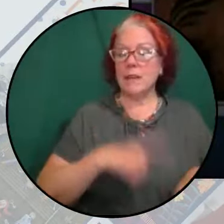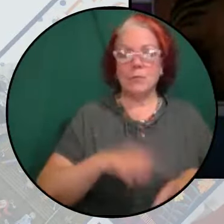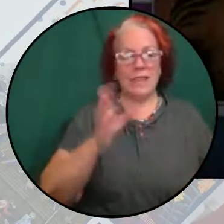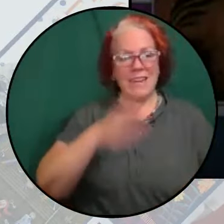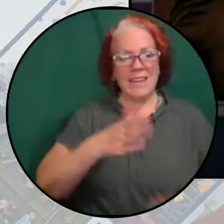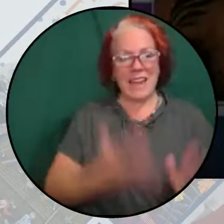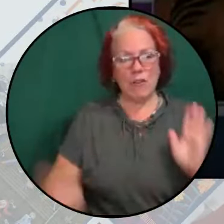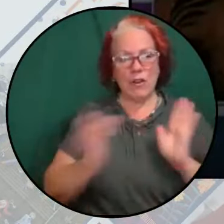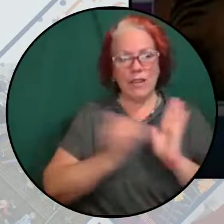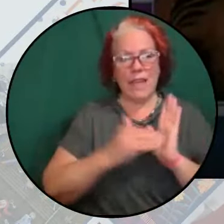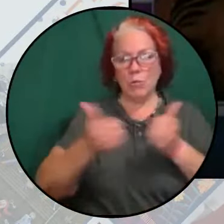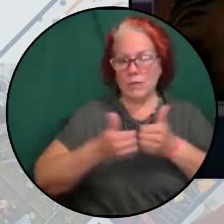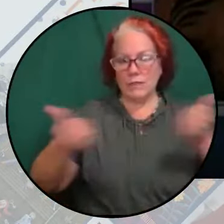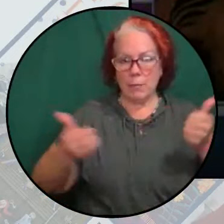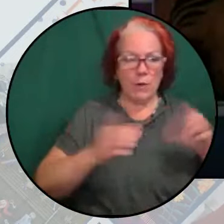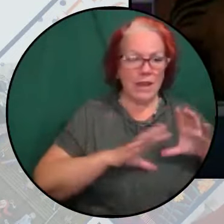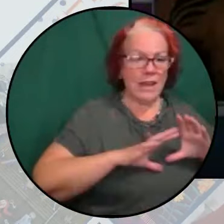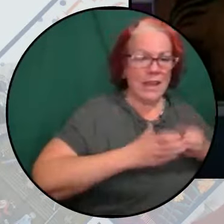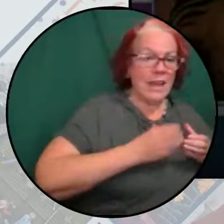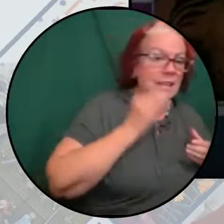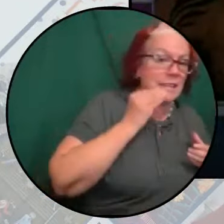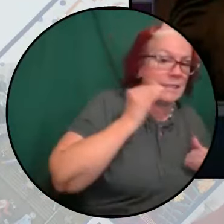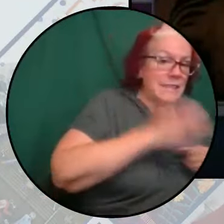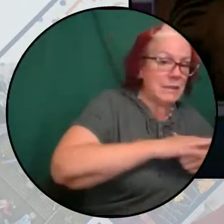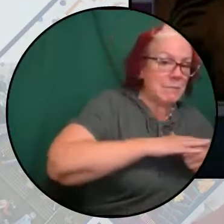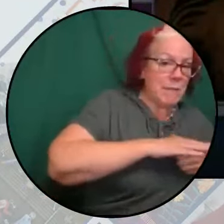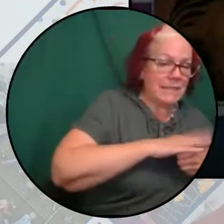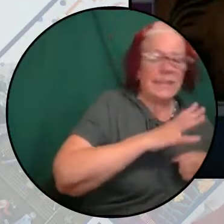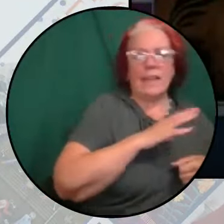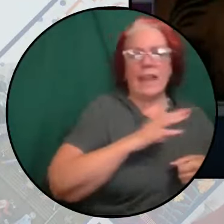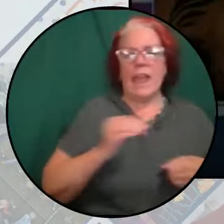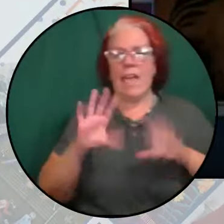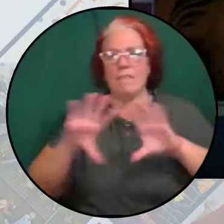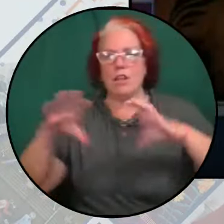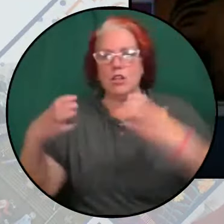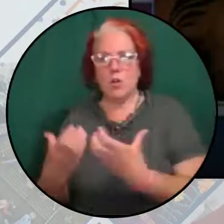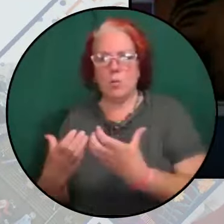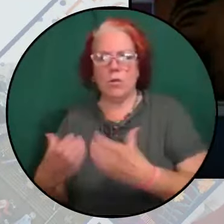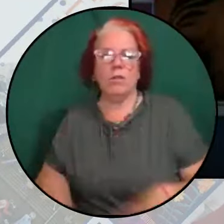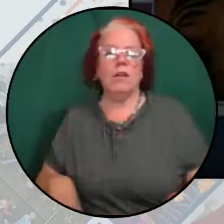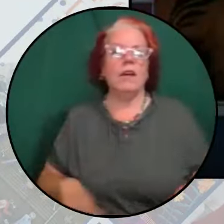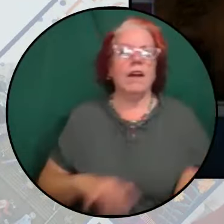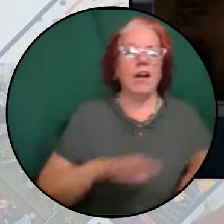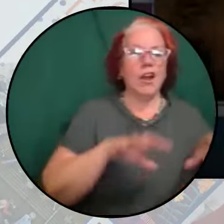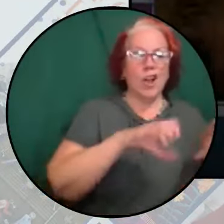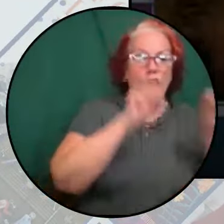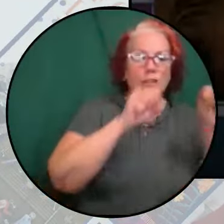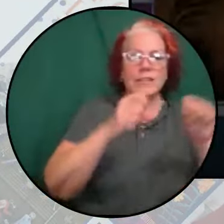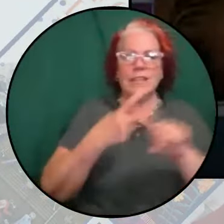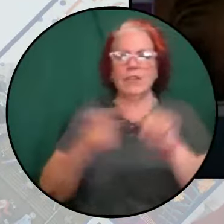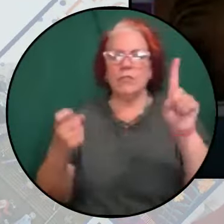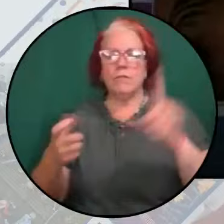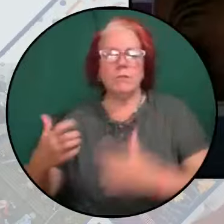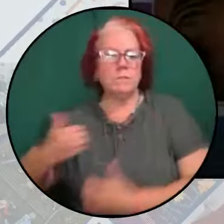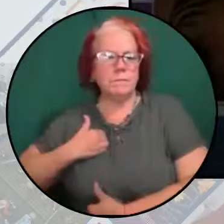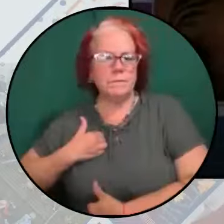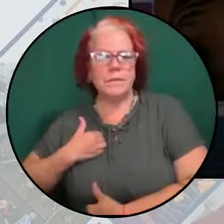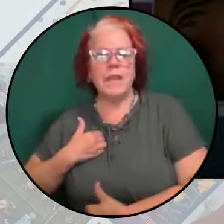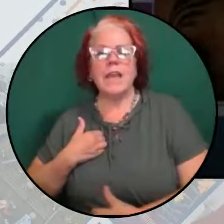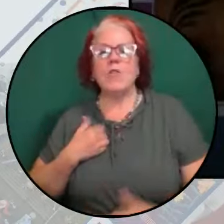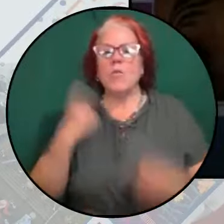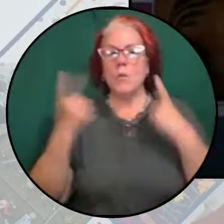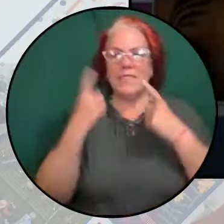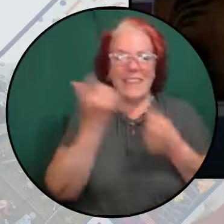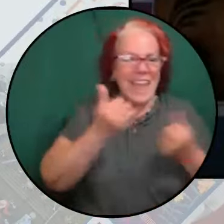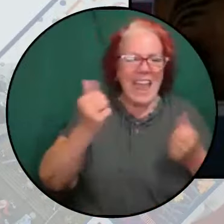separate the domestic and the global colonization from police violence or think that anyone can be free if Palestine is